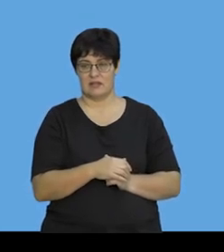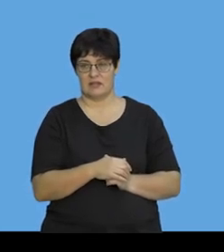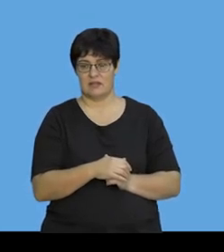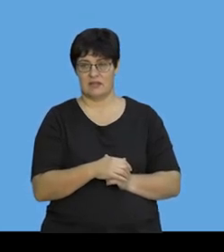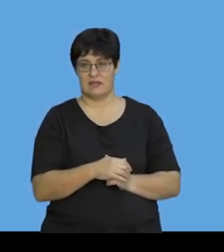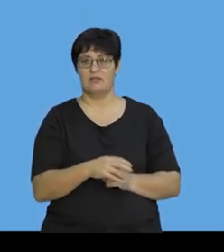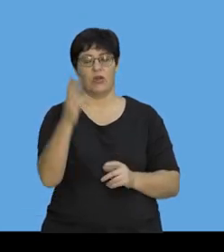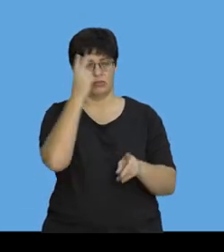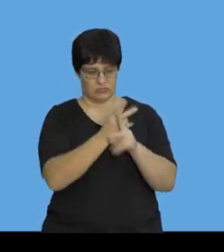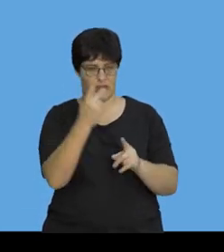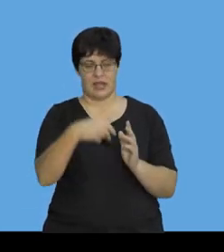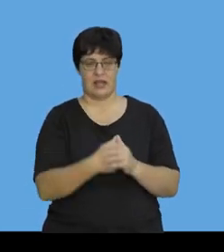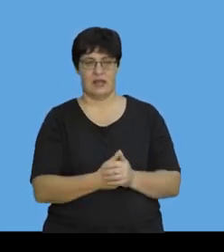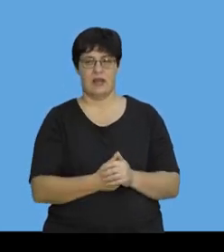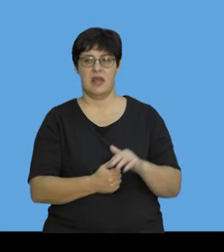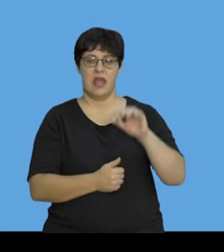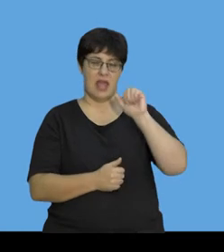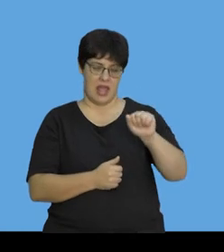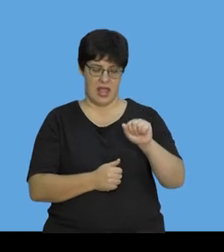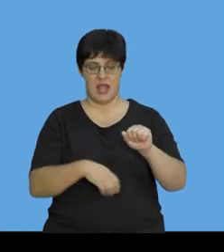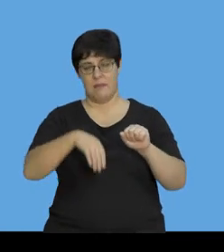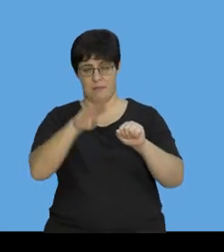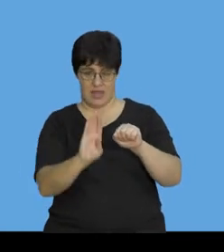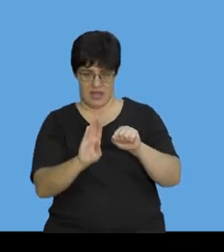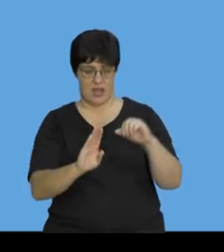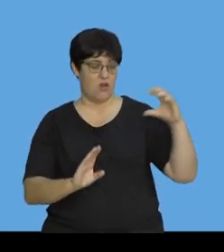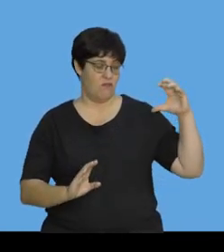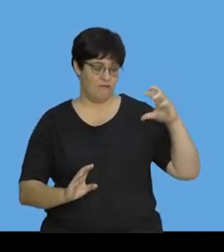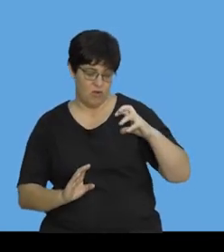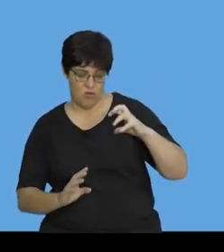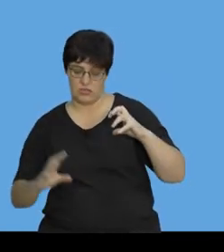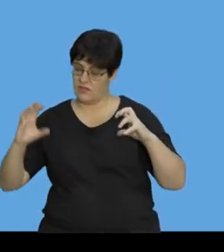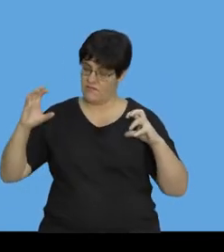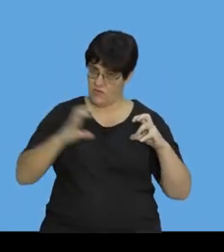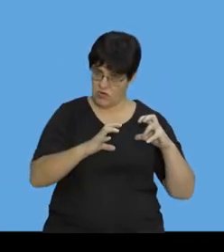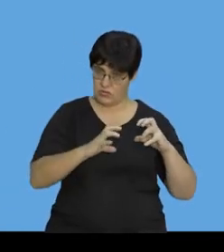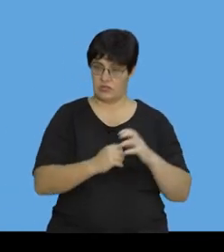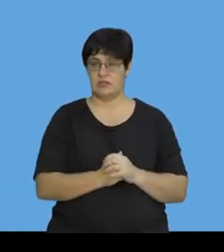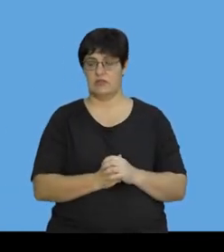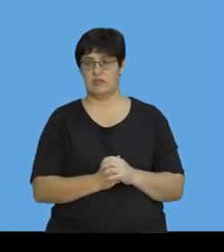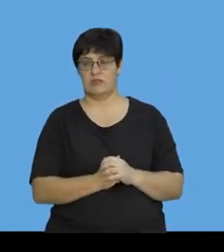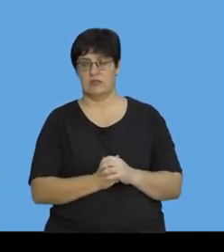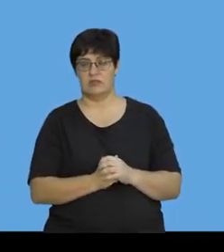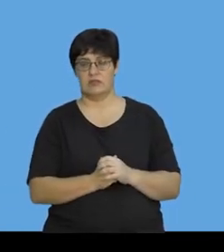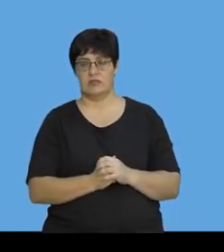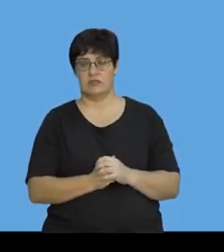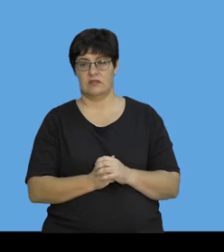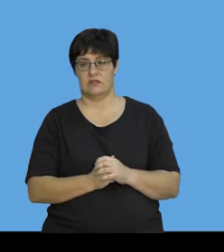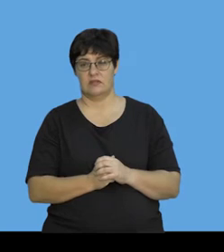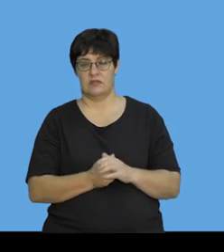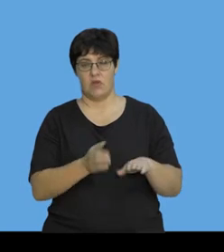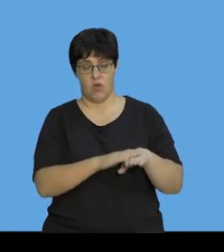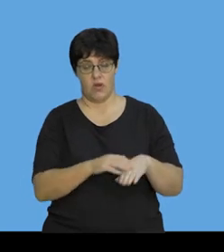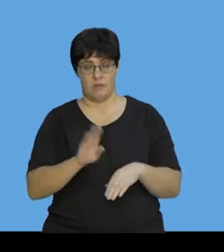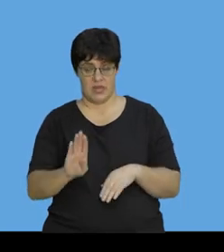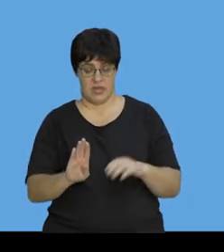Okay. We'll just draw it all again. So, A, B. We're good with this. Force of